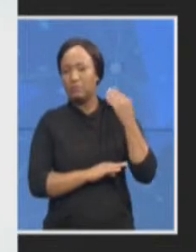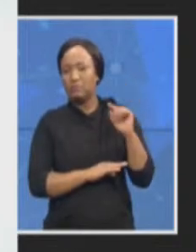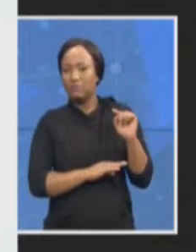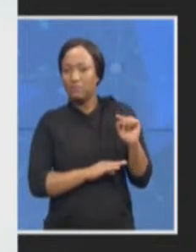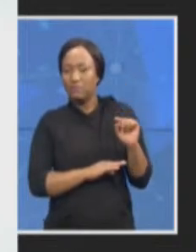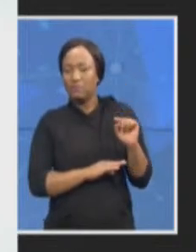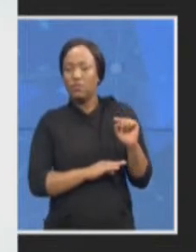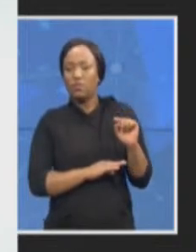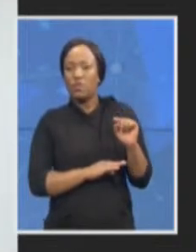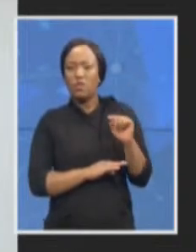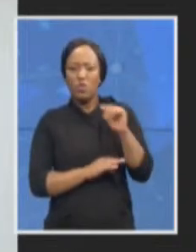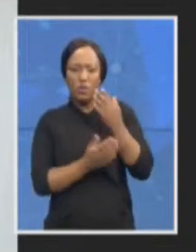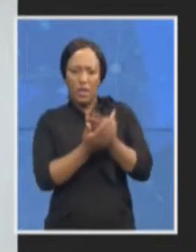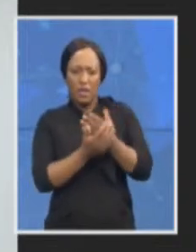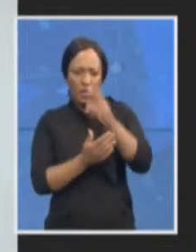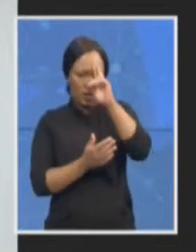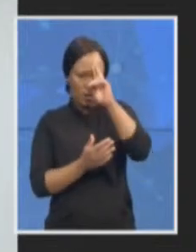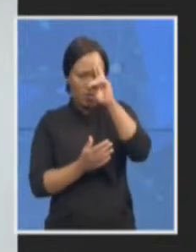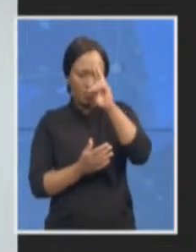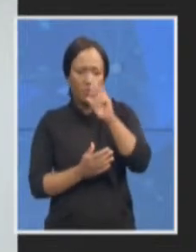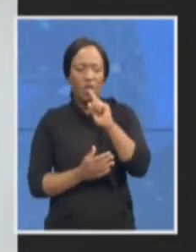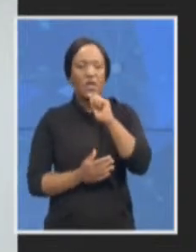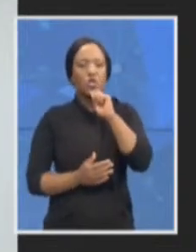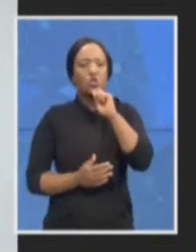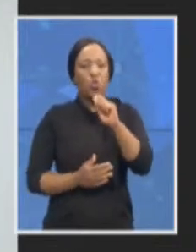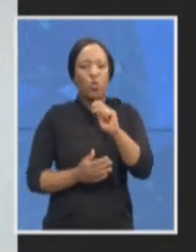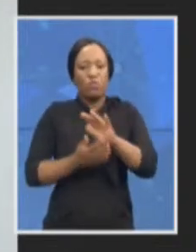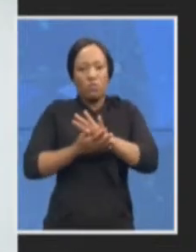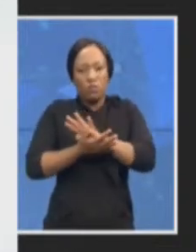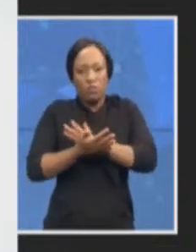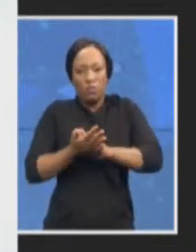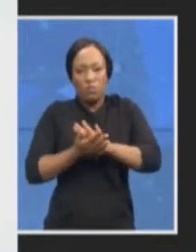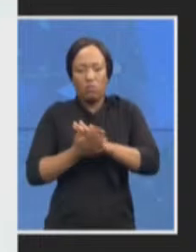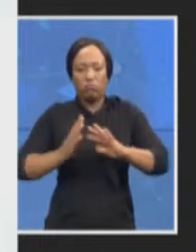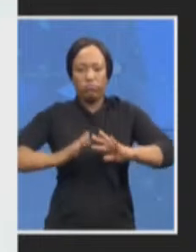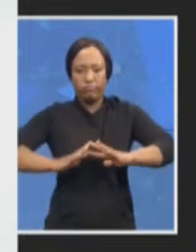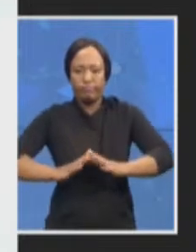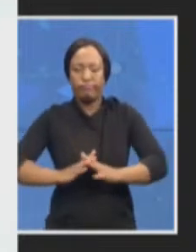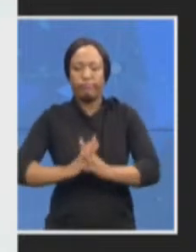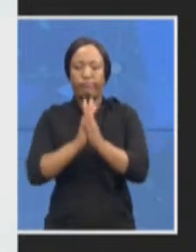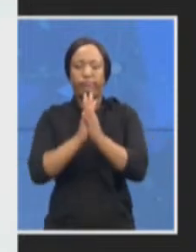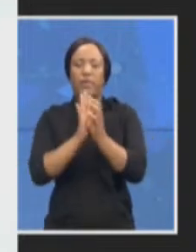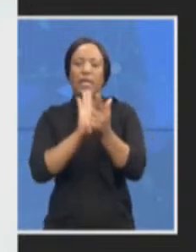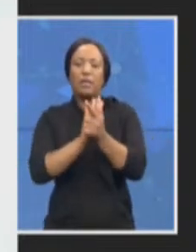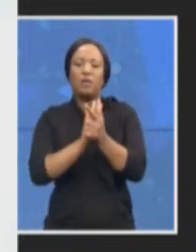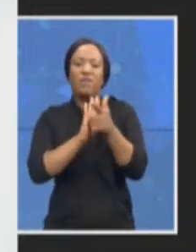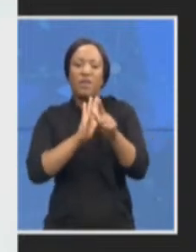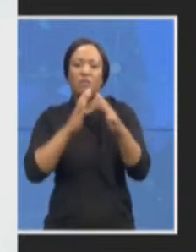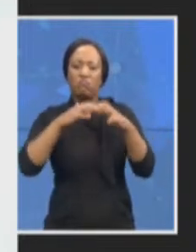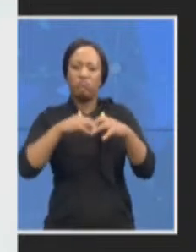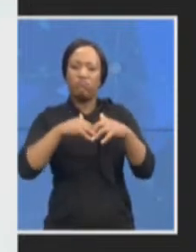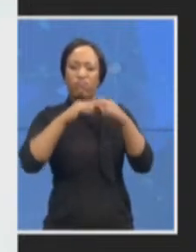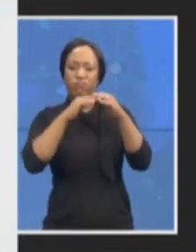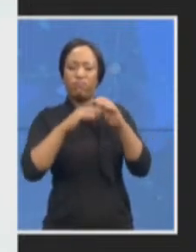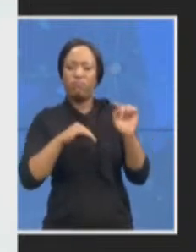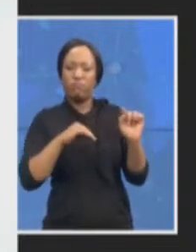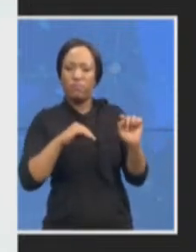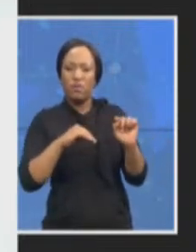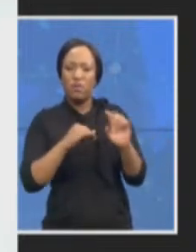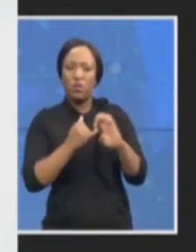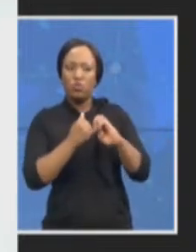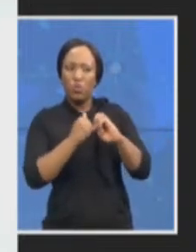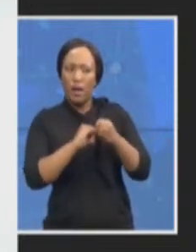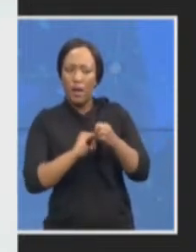reconciliation legislation was put in place to try and understand the picture that